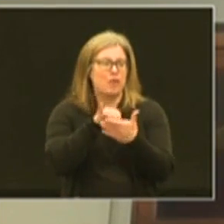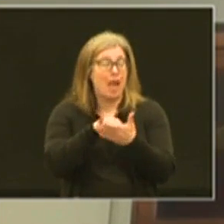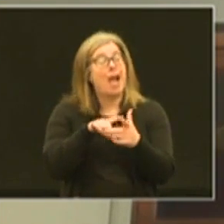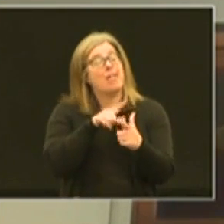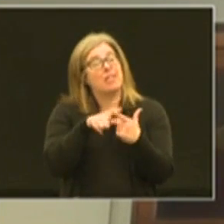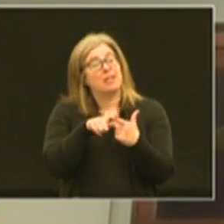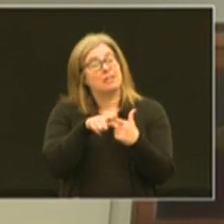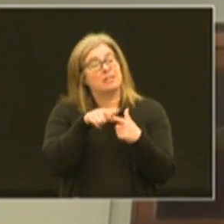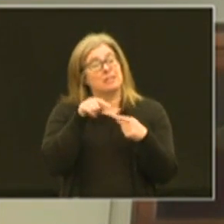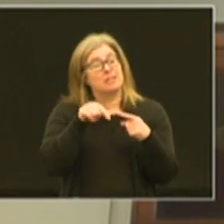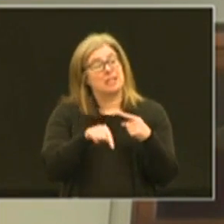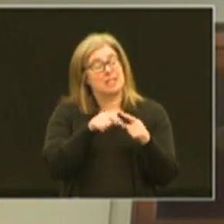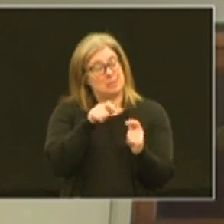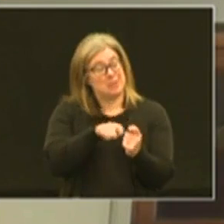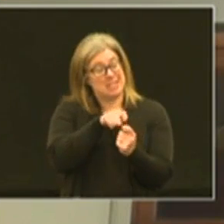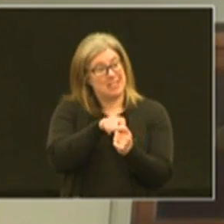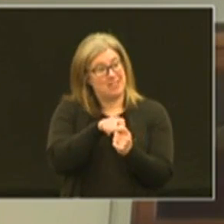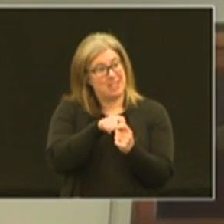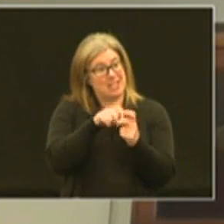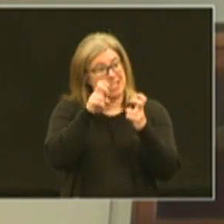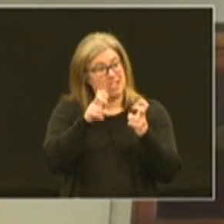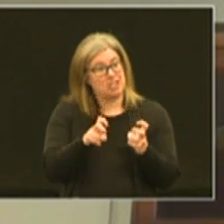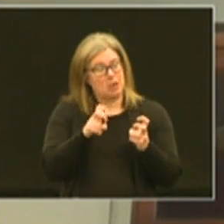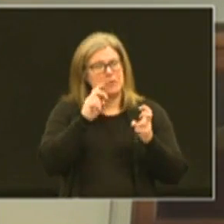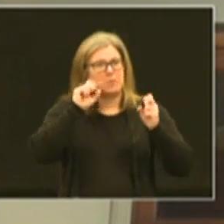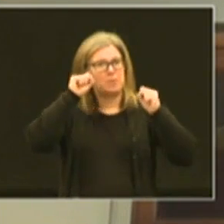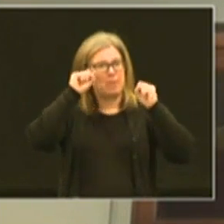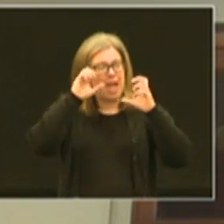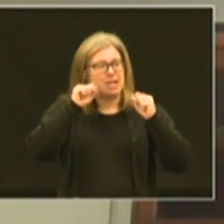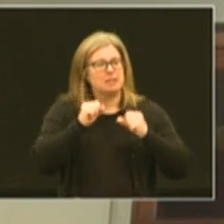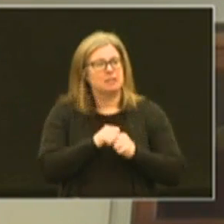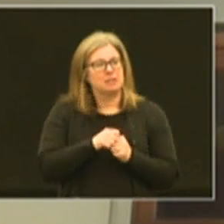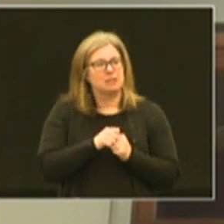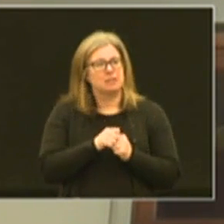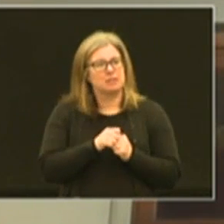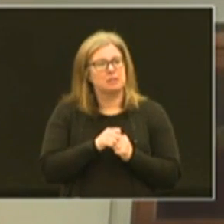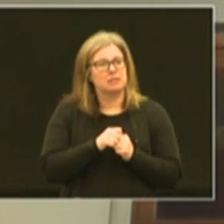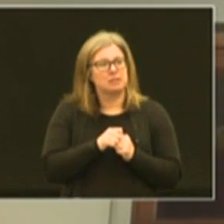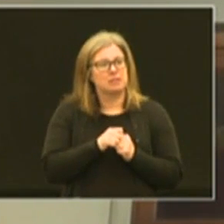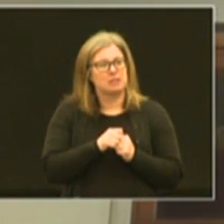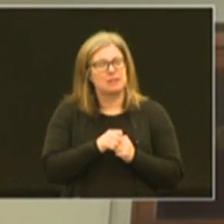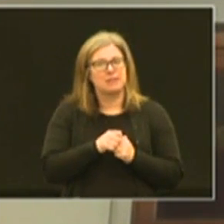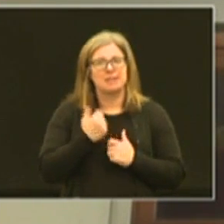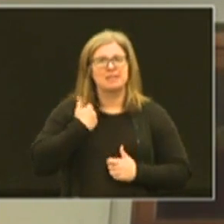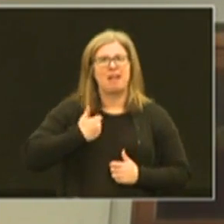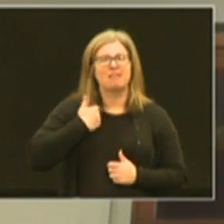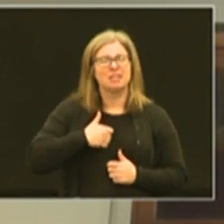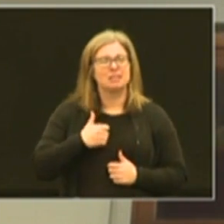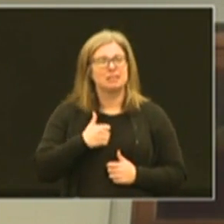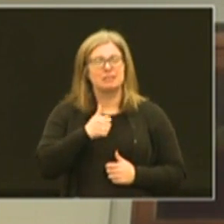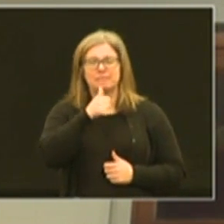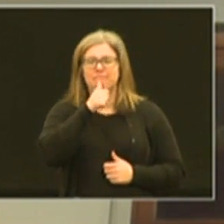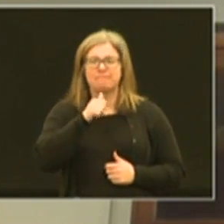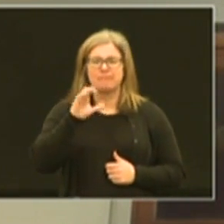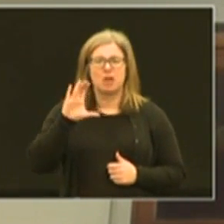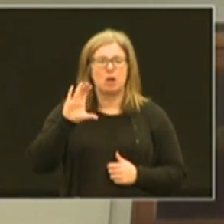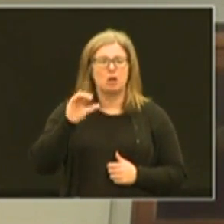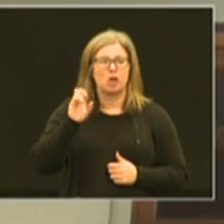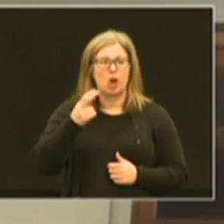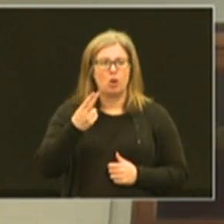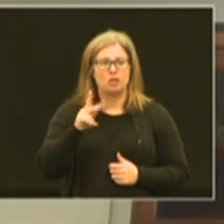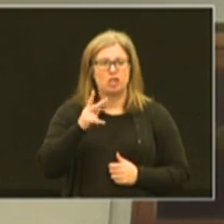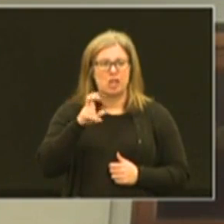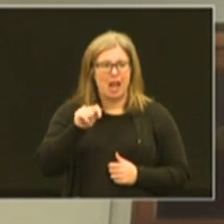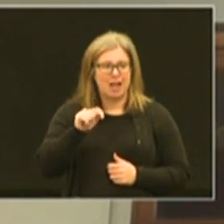and then into this specific thing i was always amazed um you know the the toughness of coach knight and the